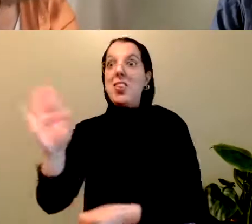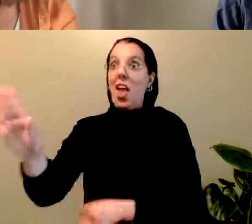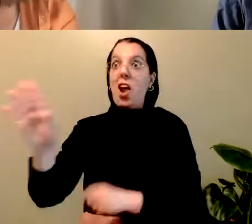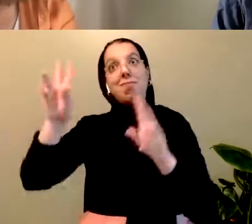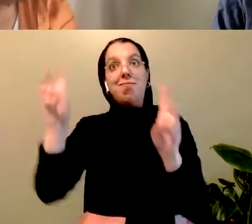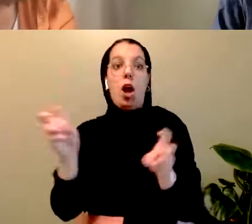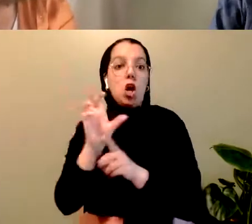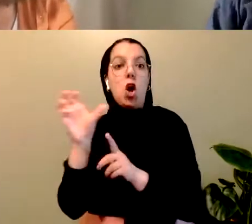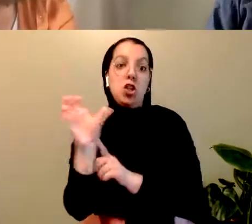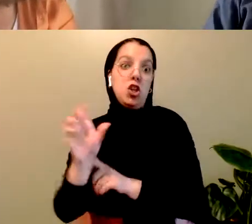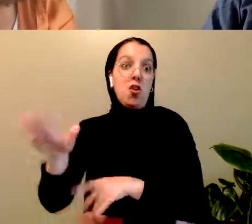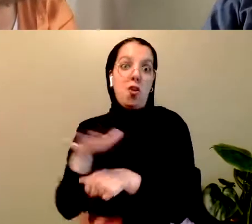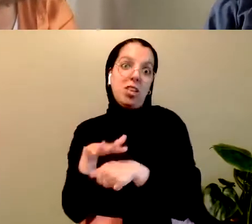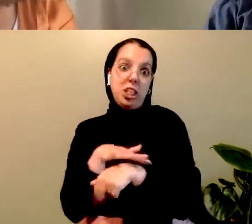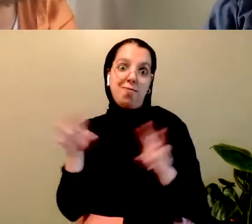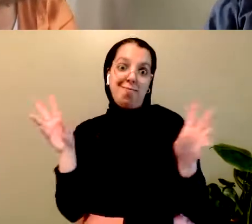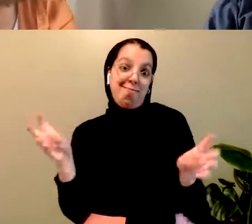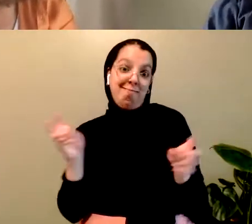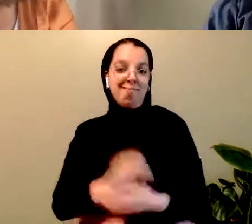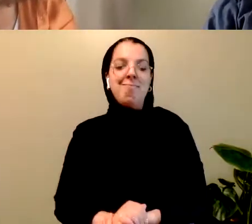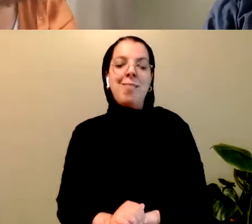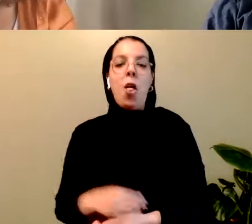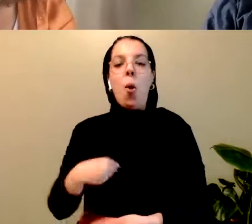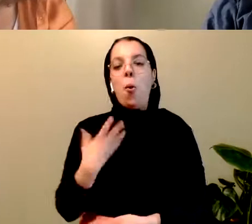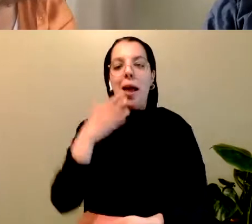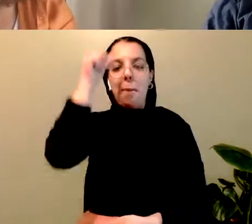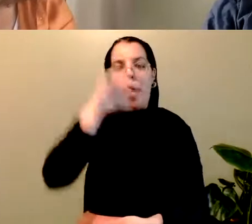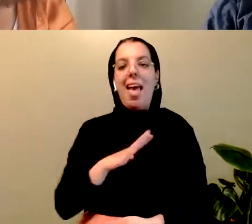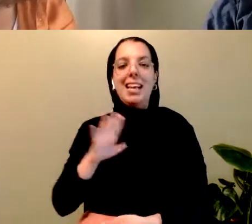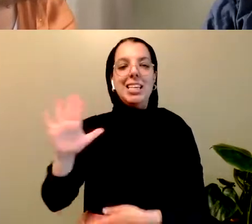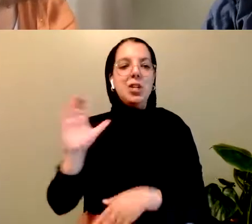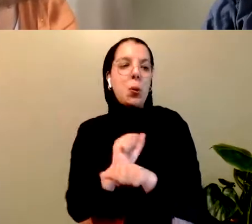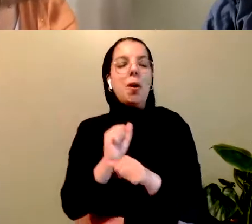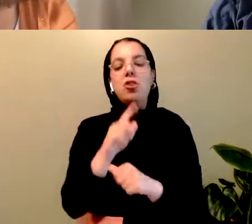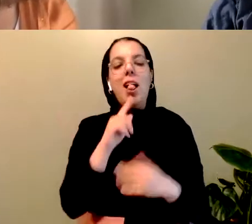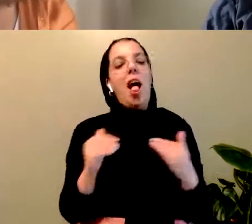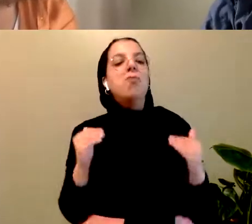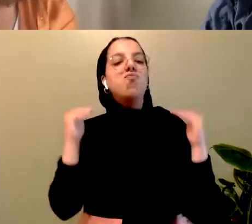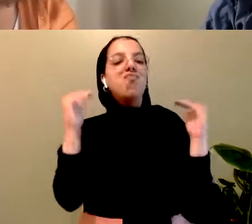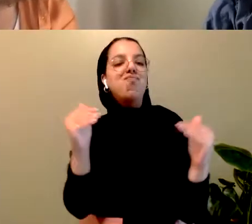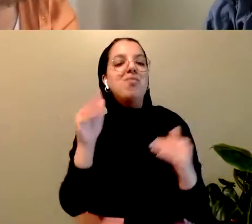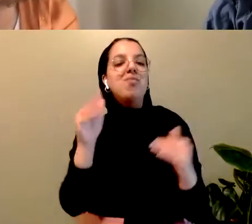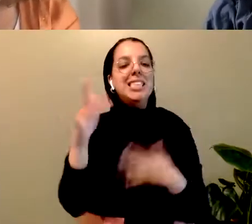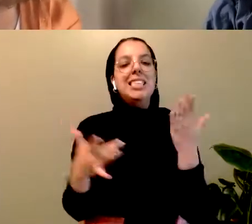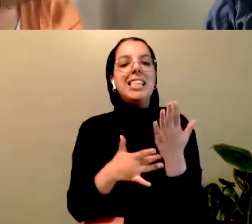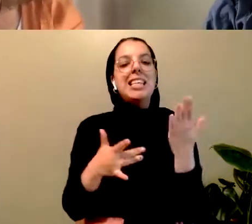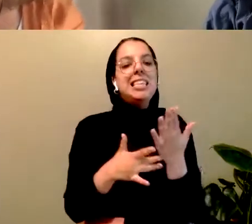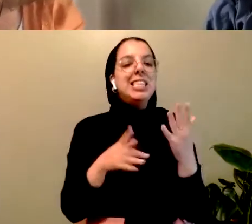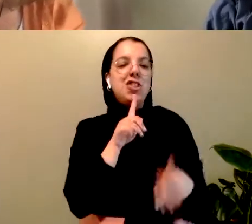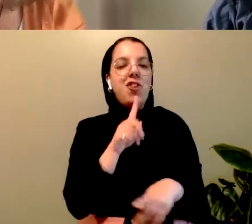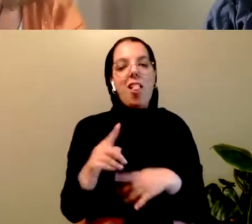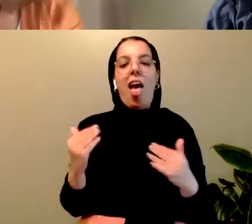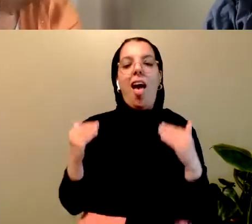the tribe and region. The impact of the white man with his more advanced civilization and his infinitely superior techniques